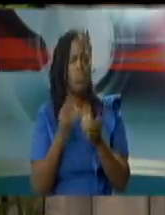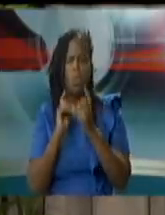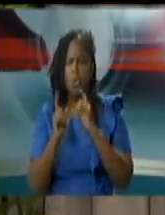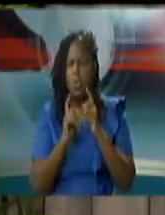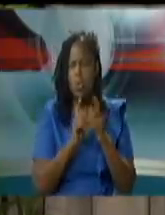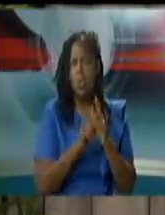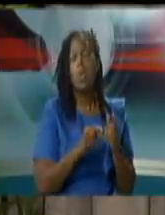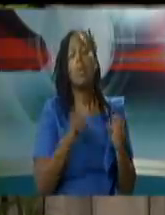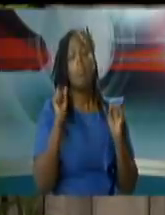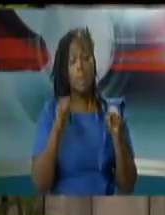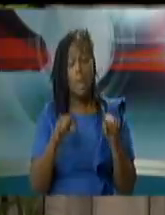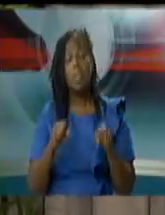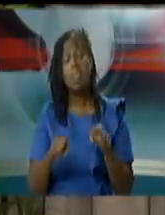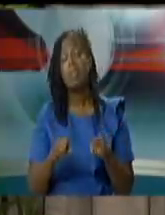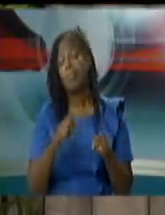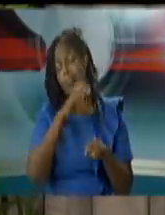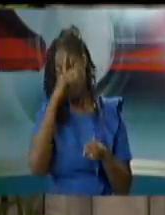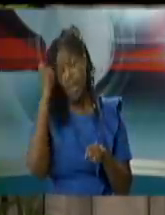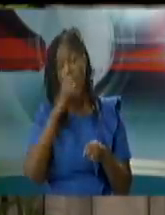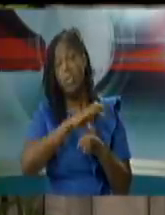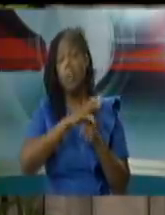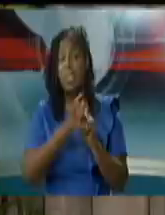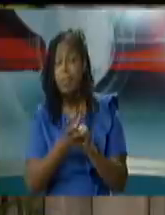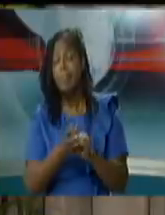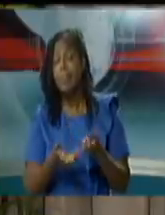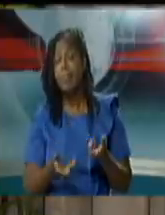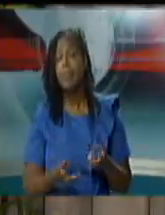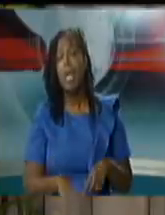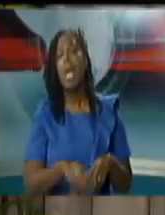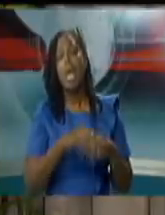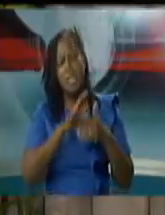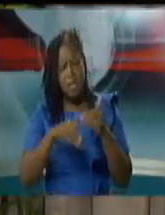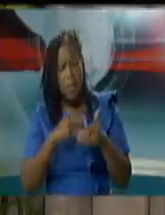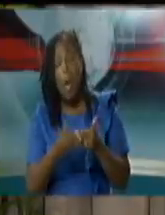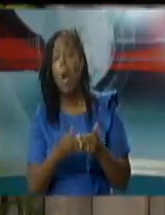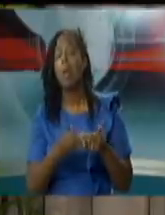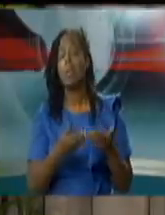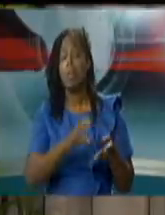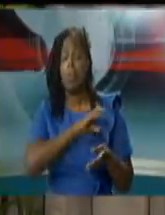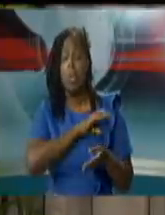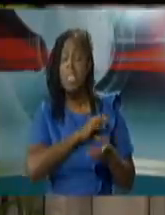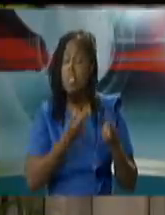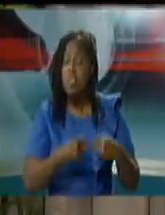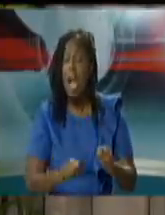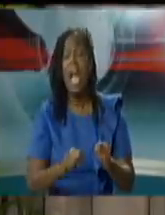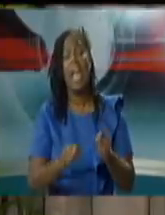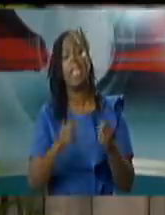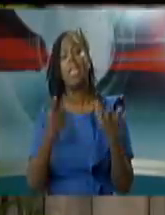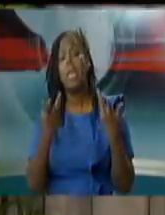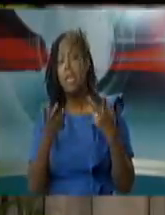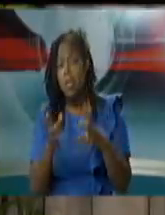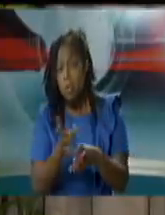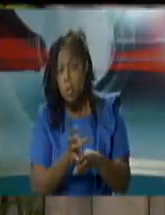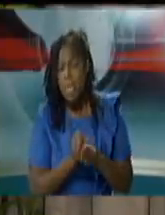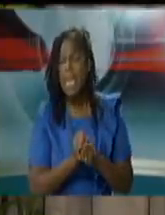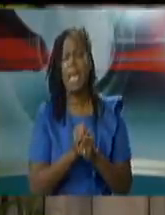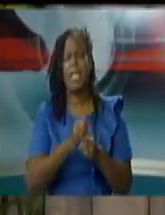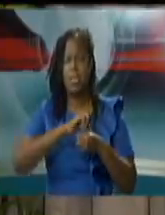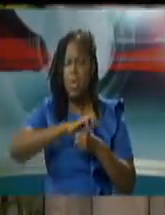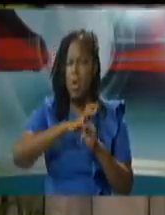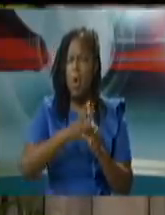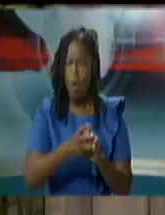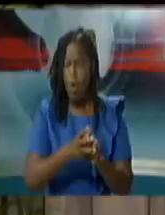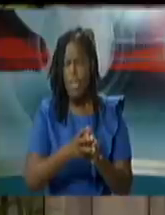yes it's a feature of covid why is it going on it's just general policing and we are intent on dealing with the scourge of